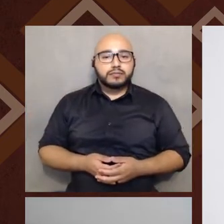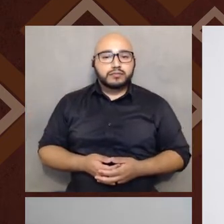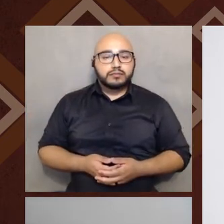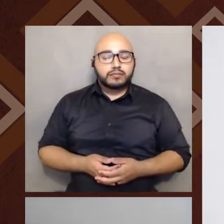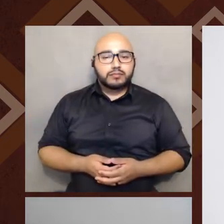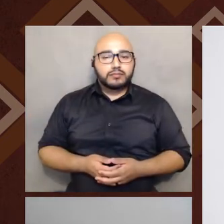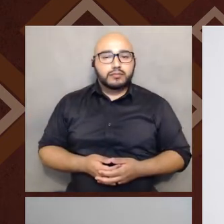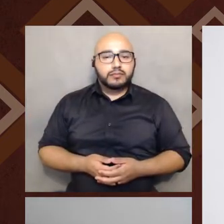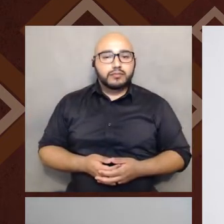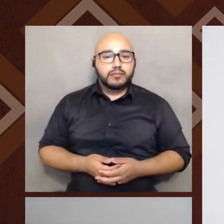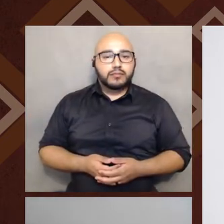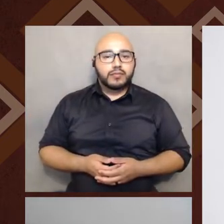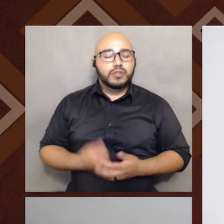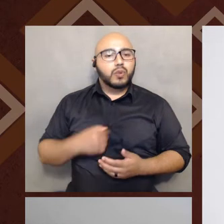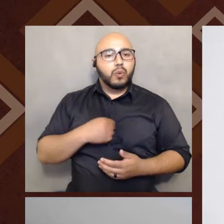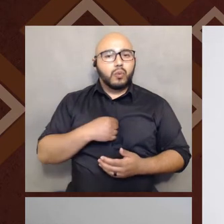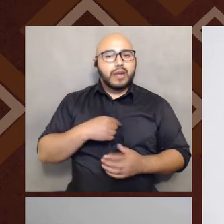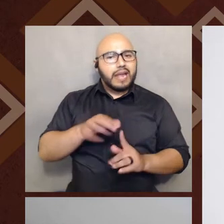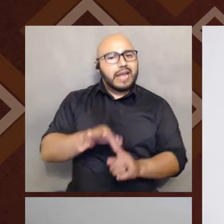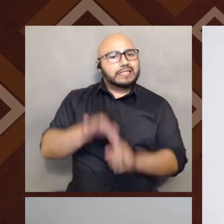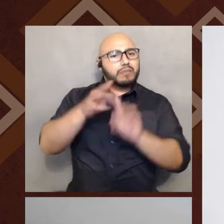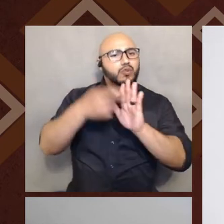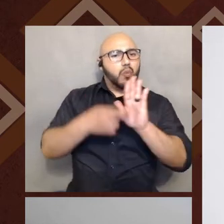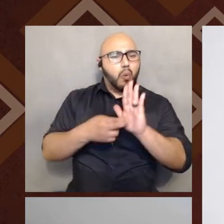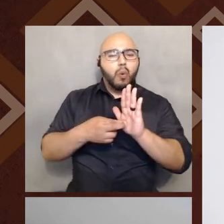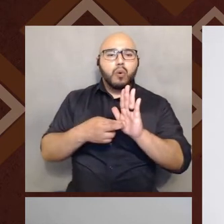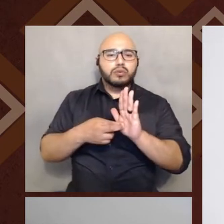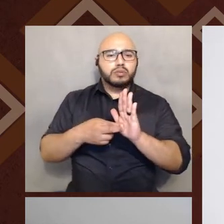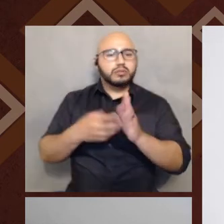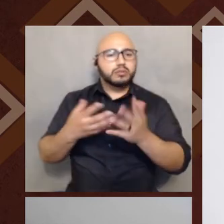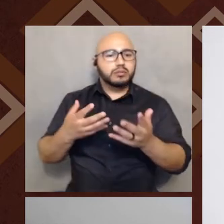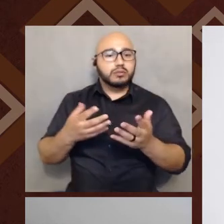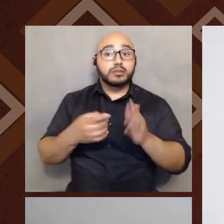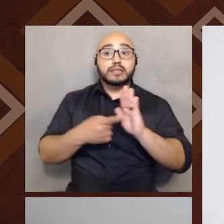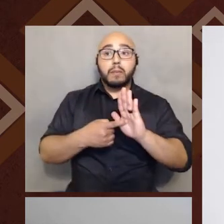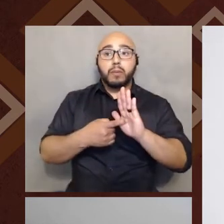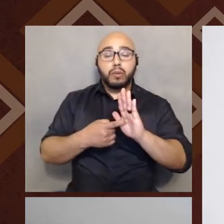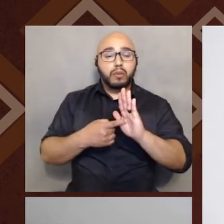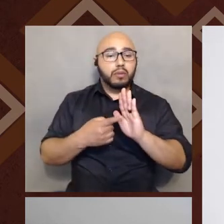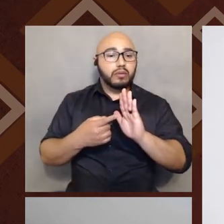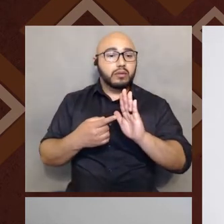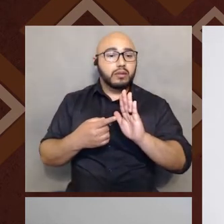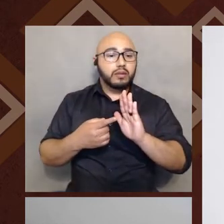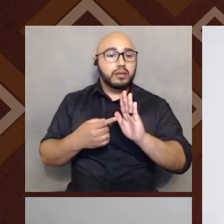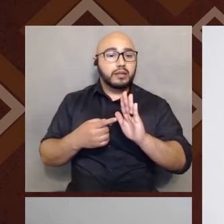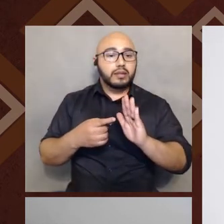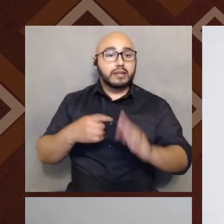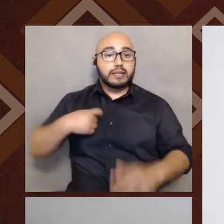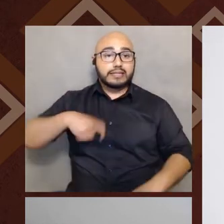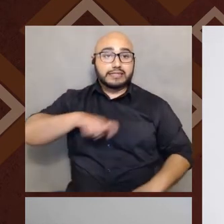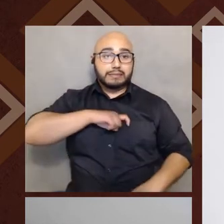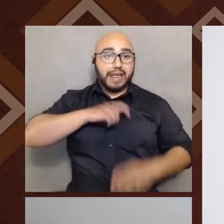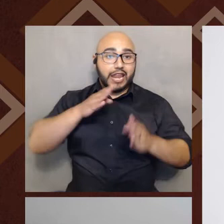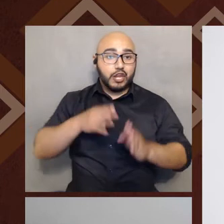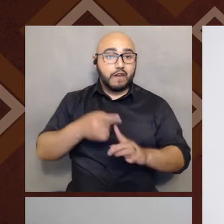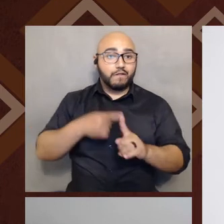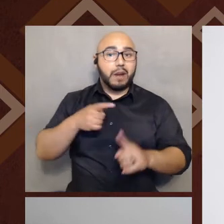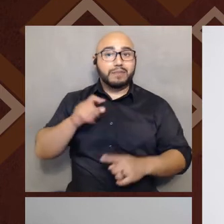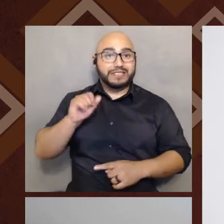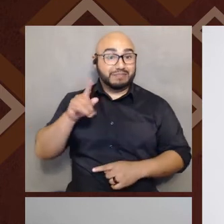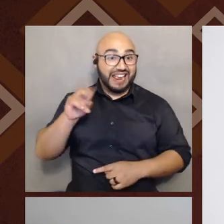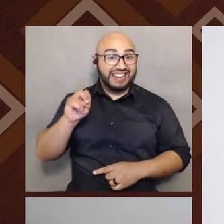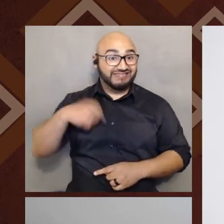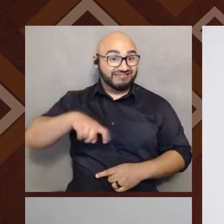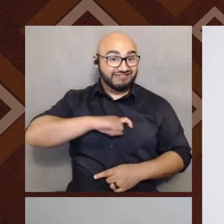the main kind of like exceptions to the rules are, um, Spaniards from Spain are from Spanish speaking